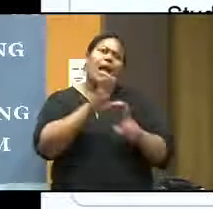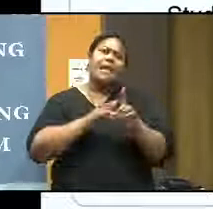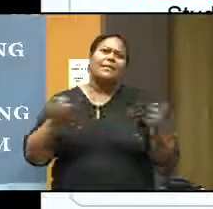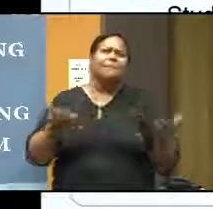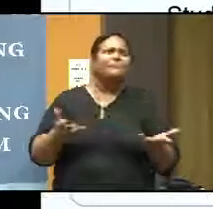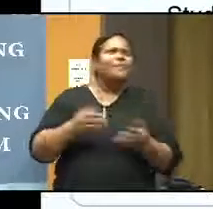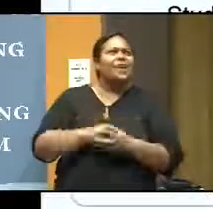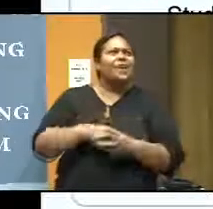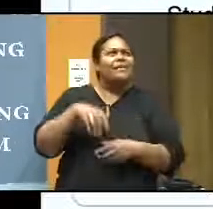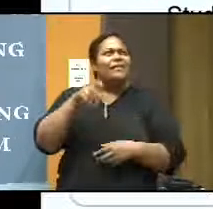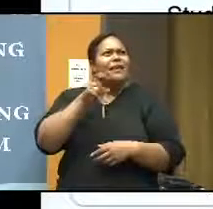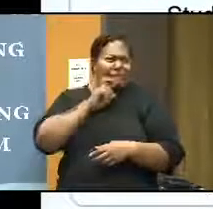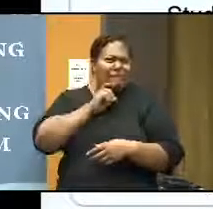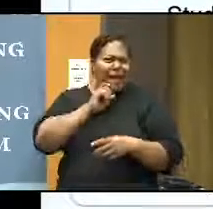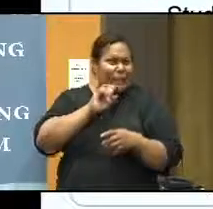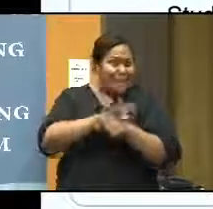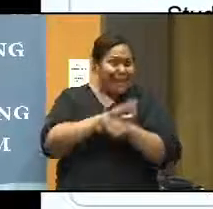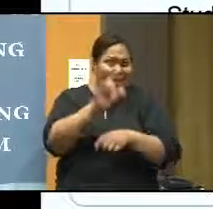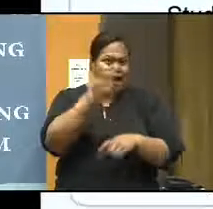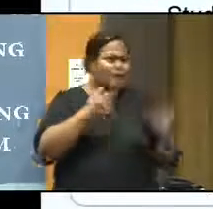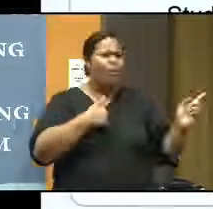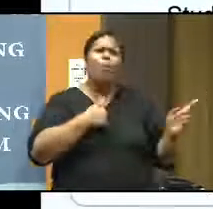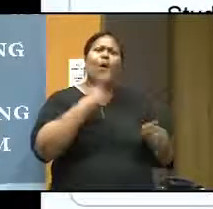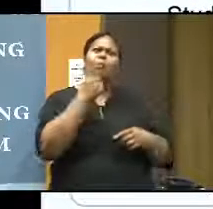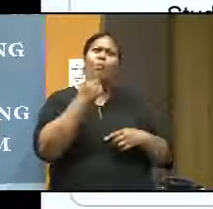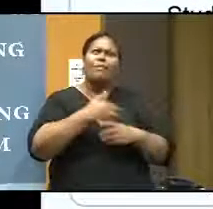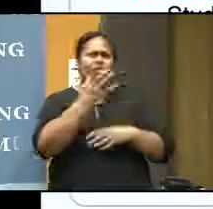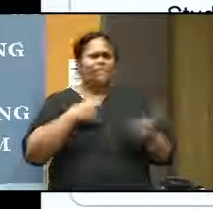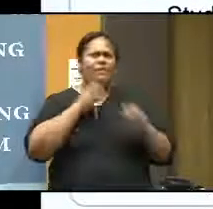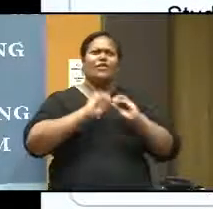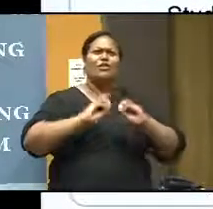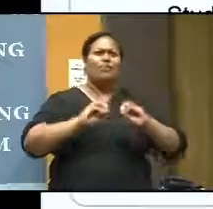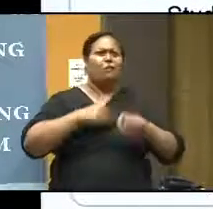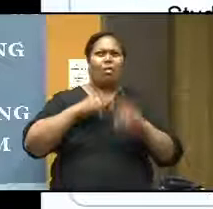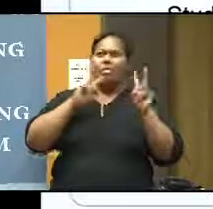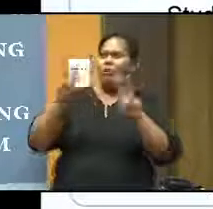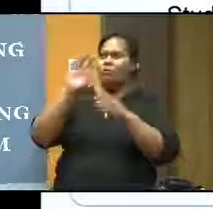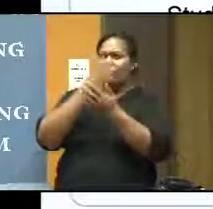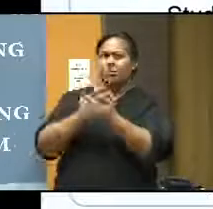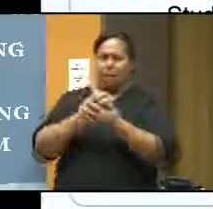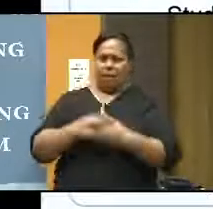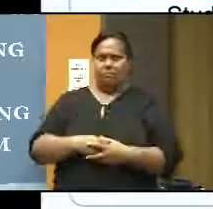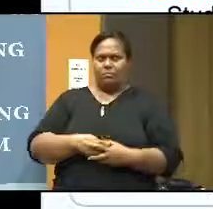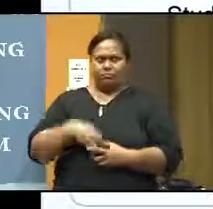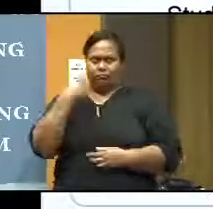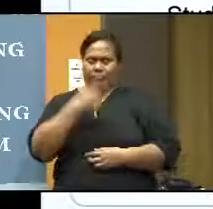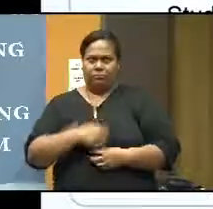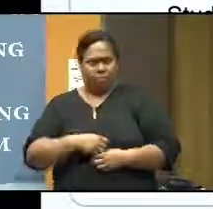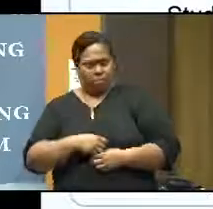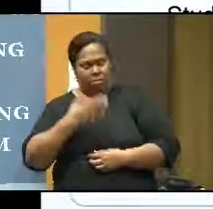humor creating in a class. One day I was teaching and I saw that my students are looking very, very low. They have very little